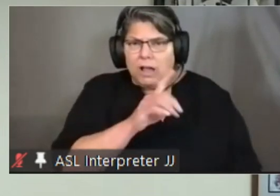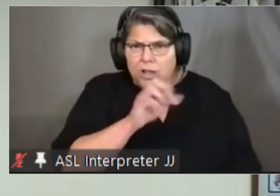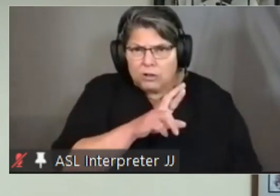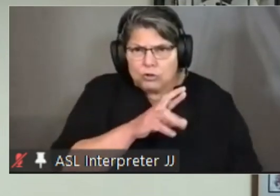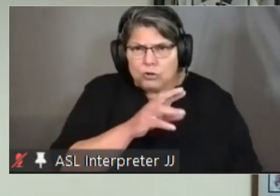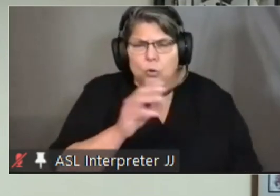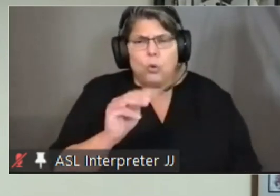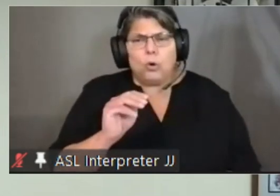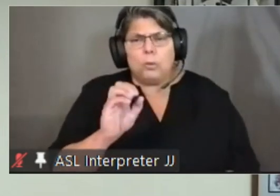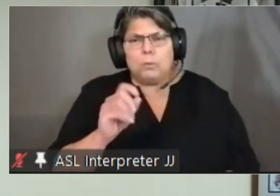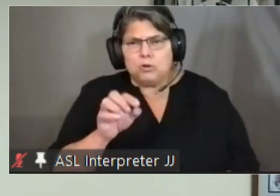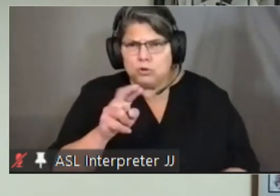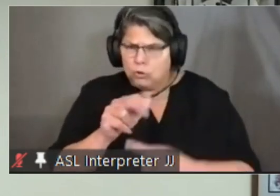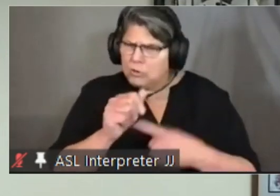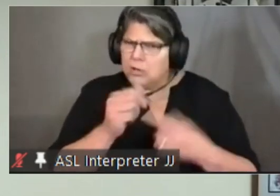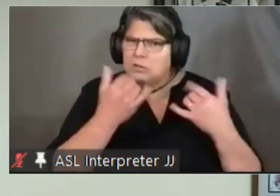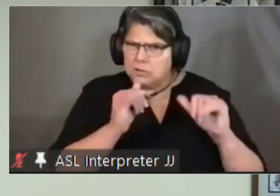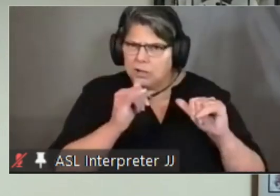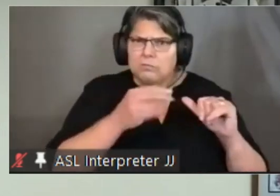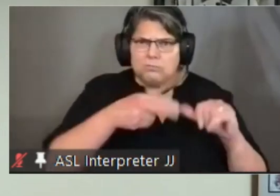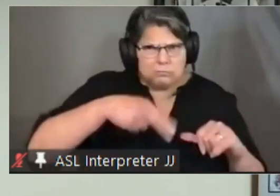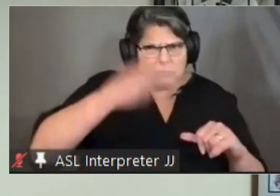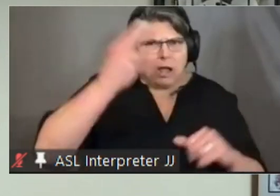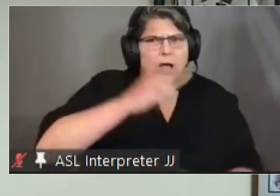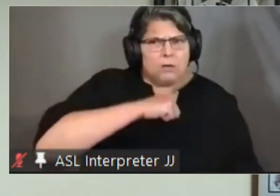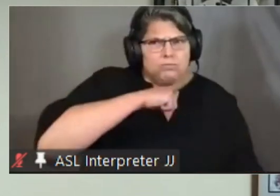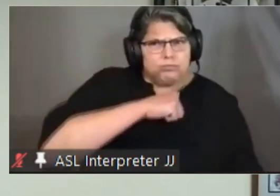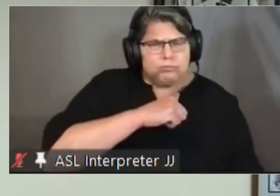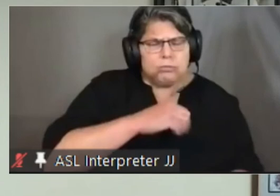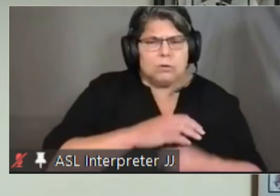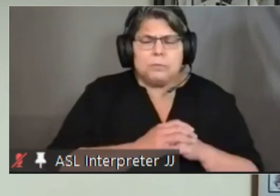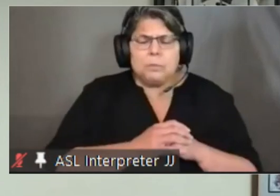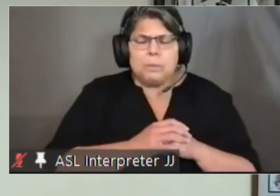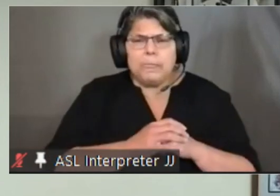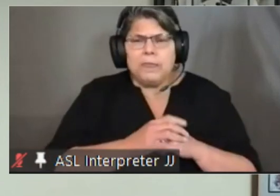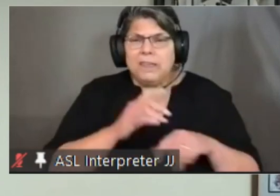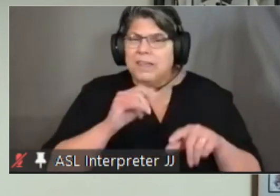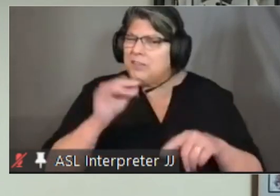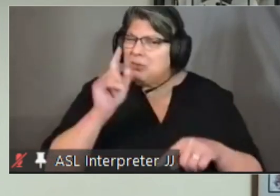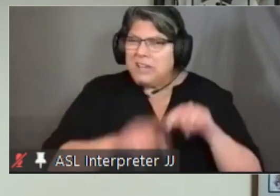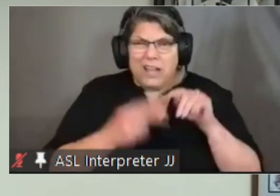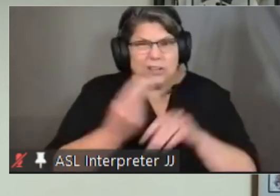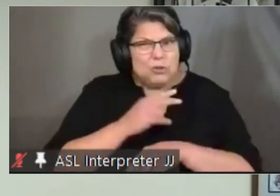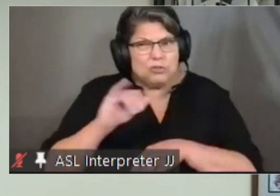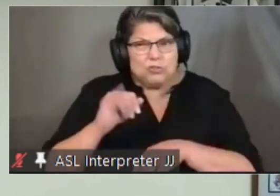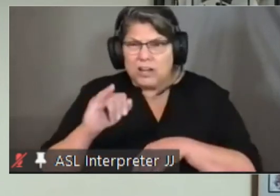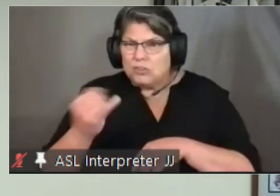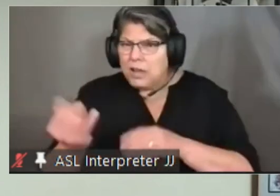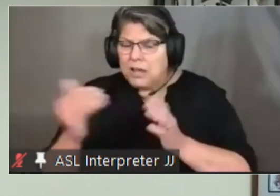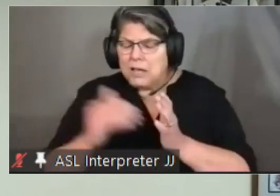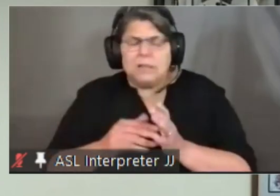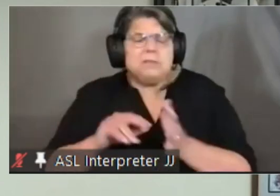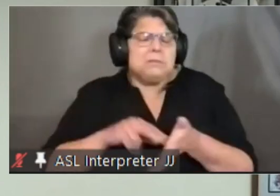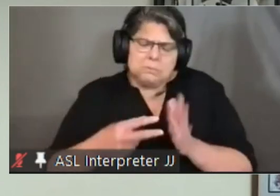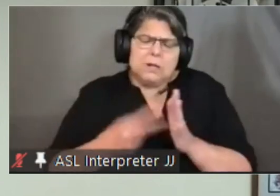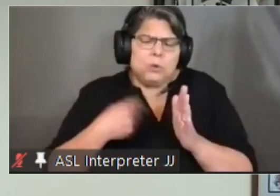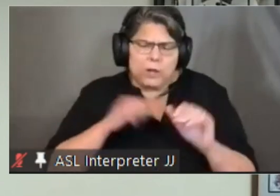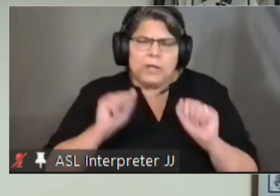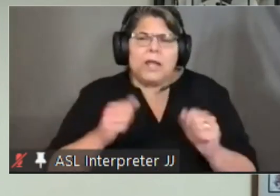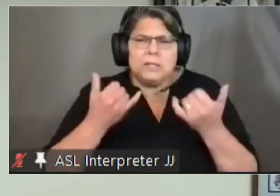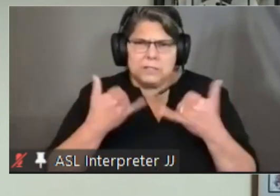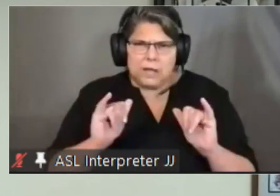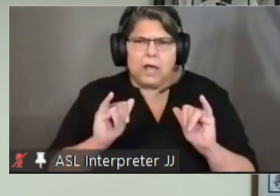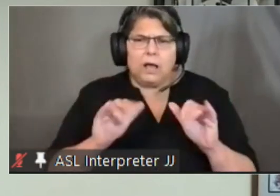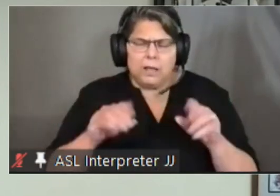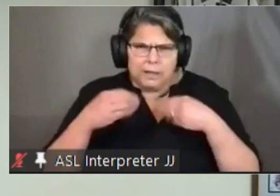quite high and if uh if we don't get johnson johnson back online we can continue to manage uh getting into